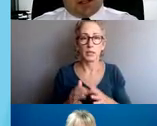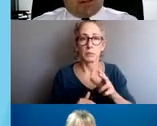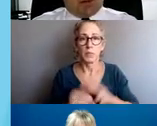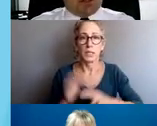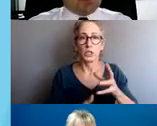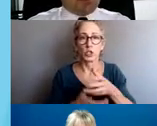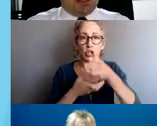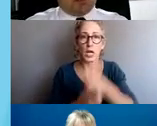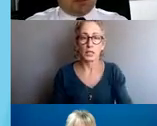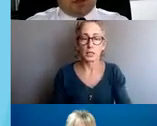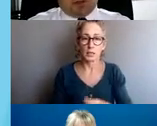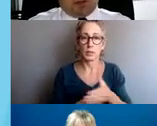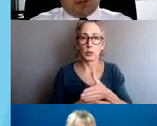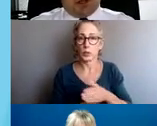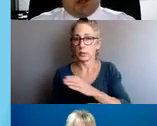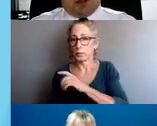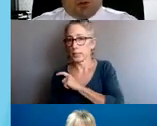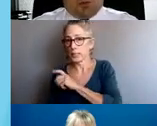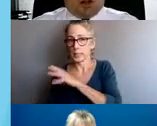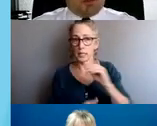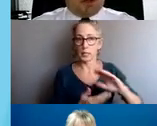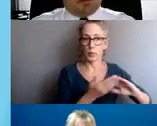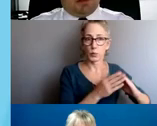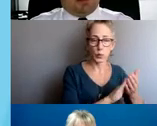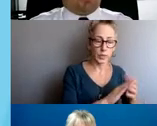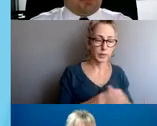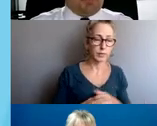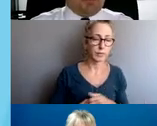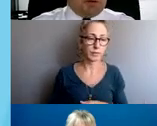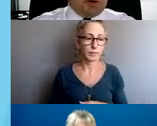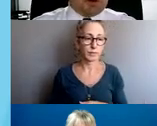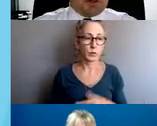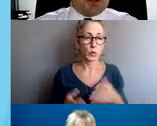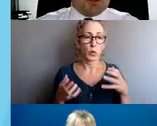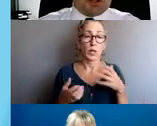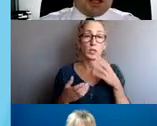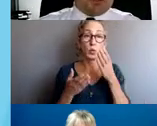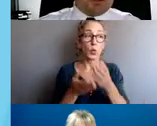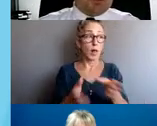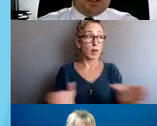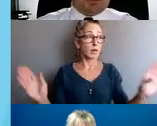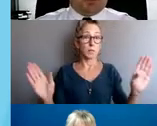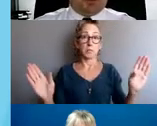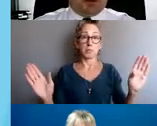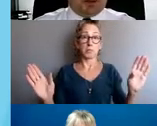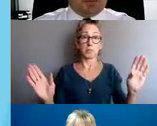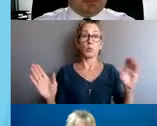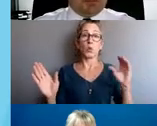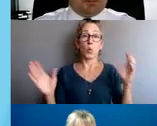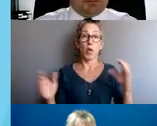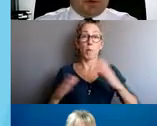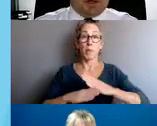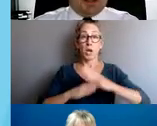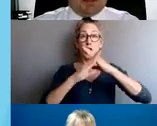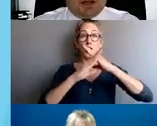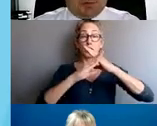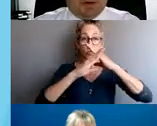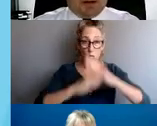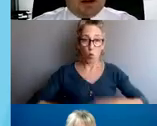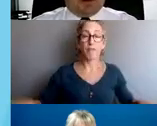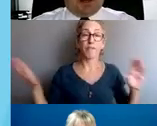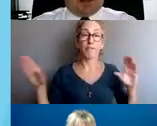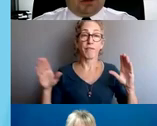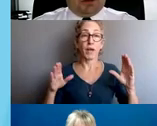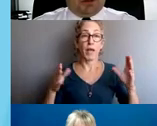They establish initiation procedures that are welcoming and free of barriers to accept complaints from the public. They